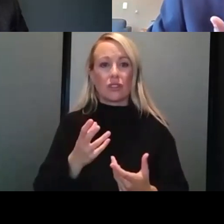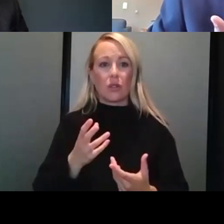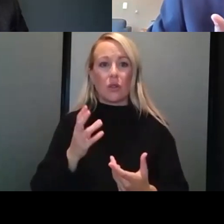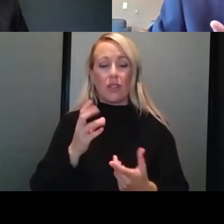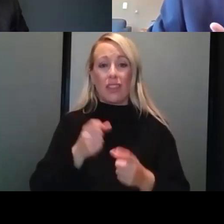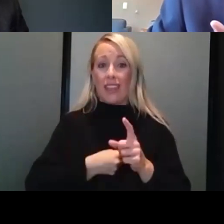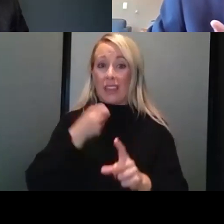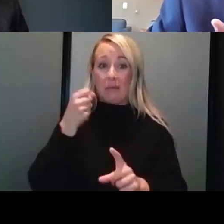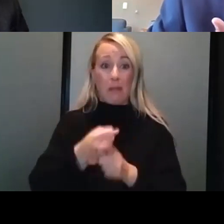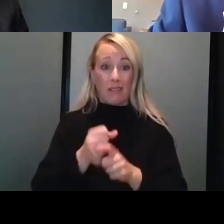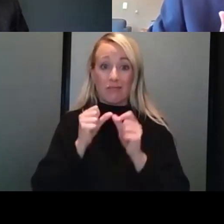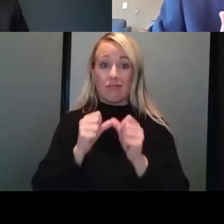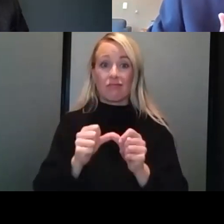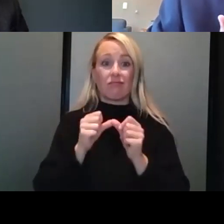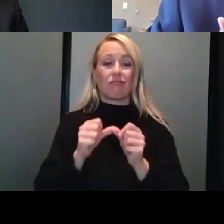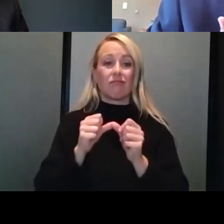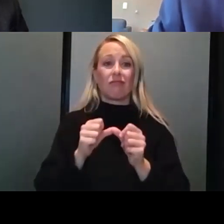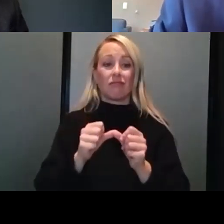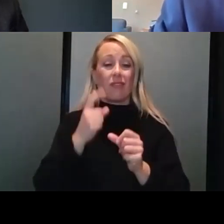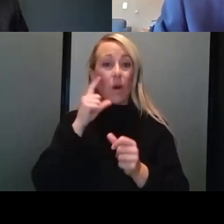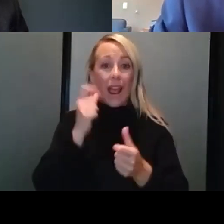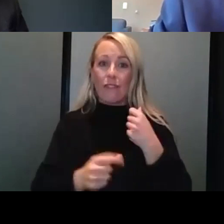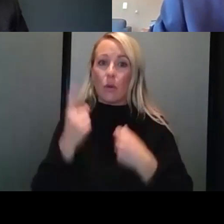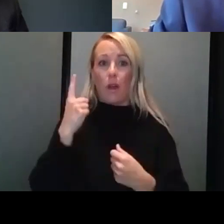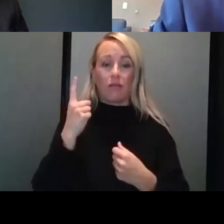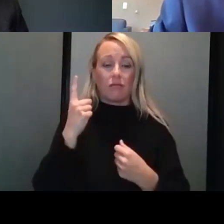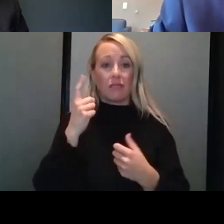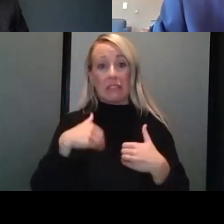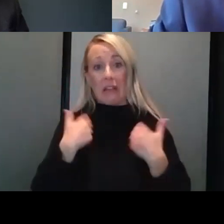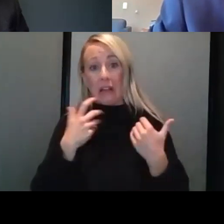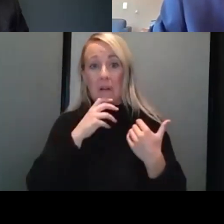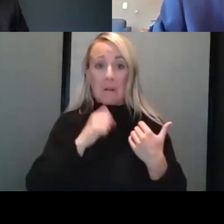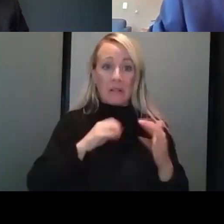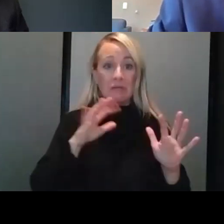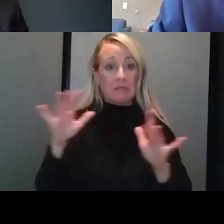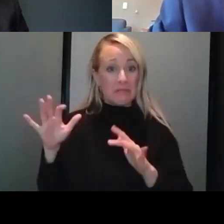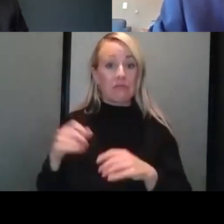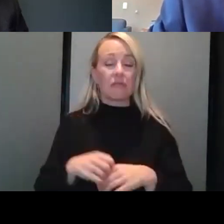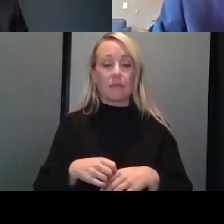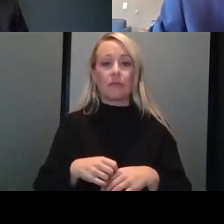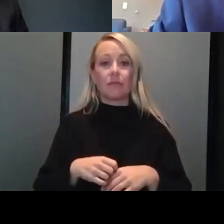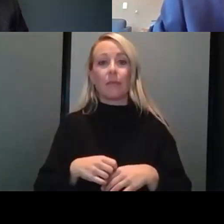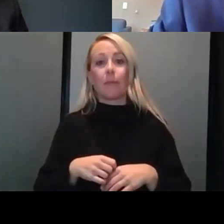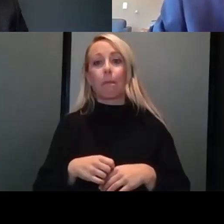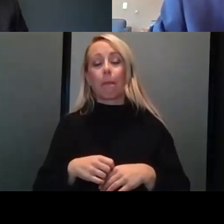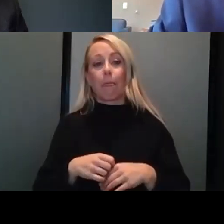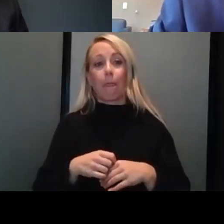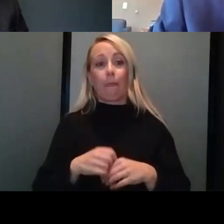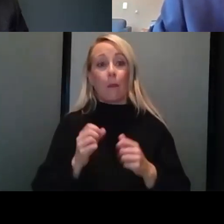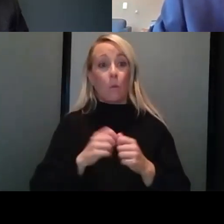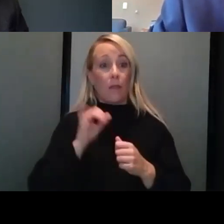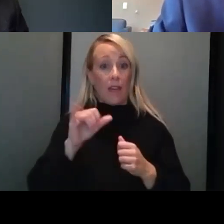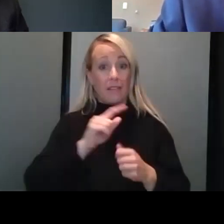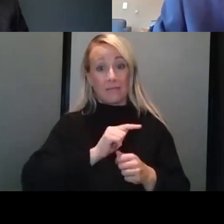continues to be on everybody in the population. So with that, I will ask